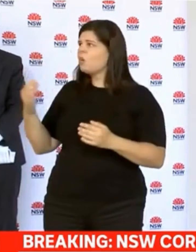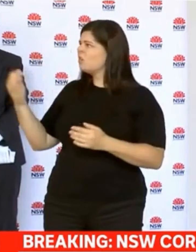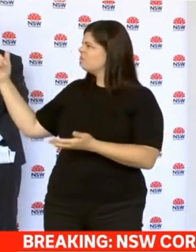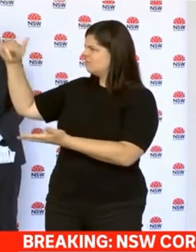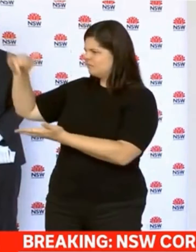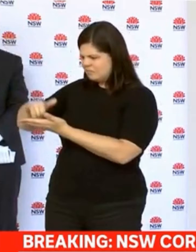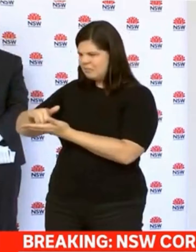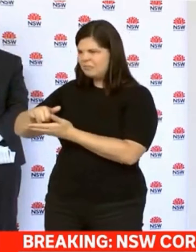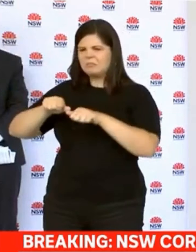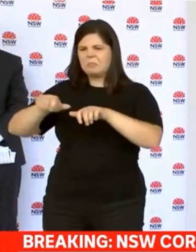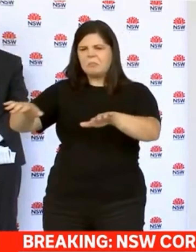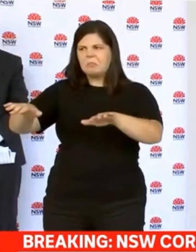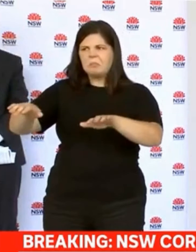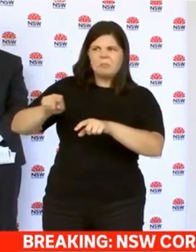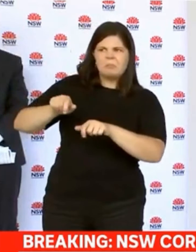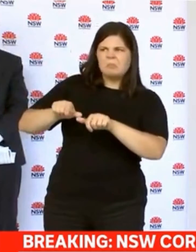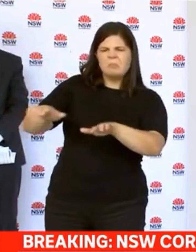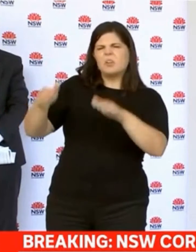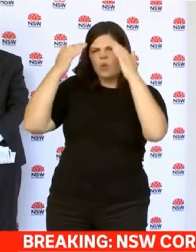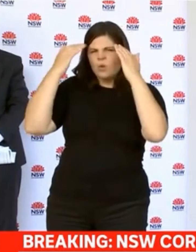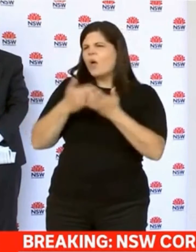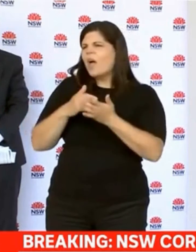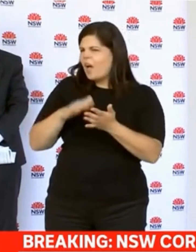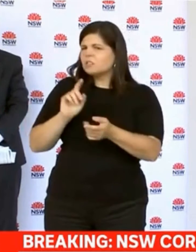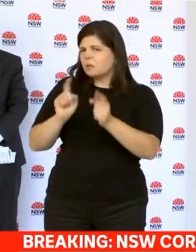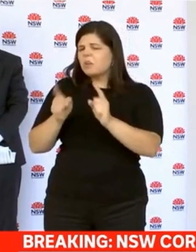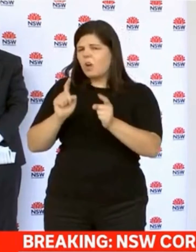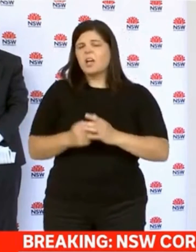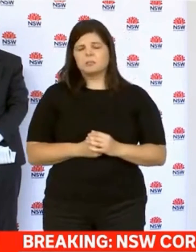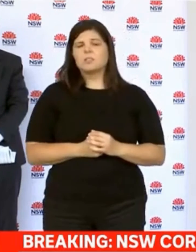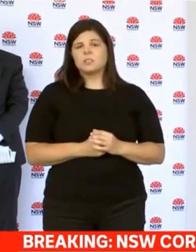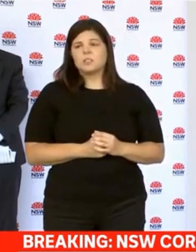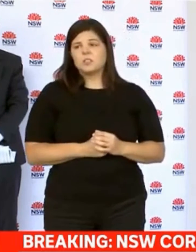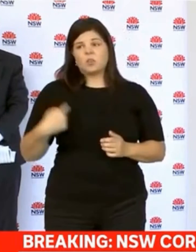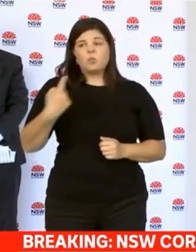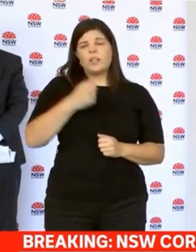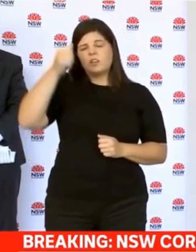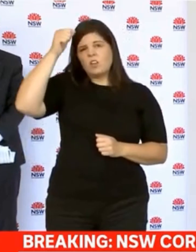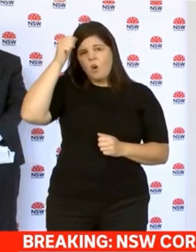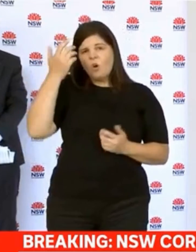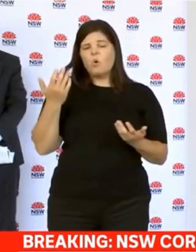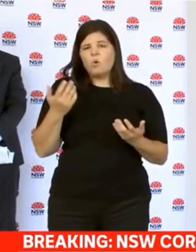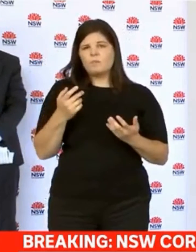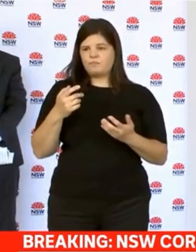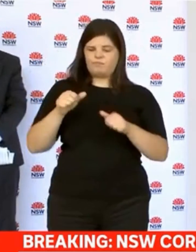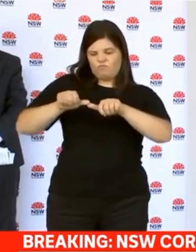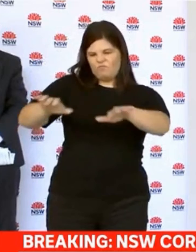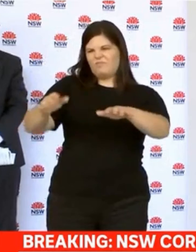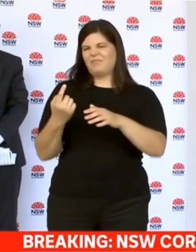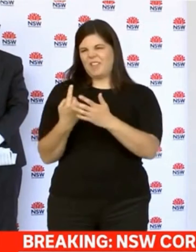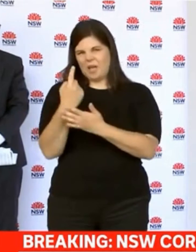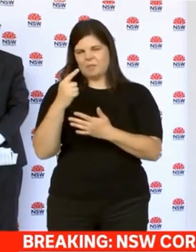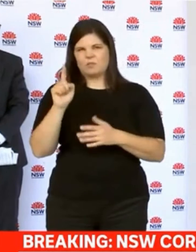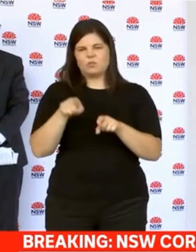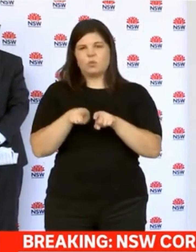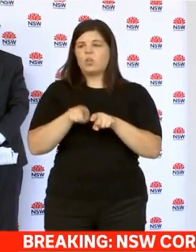disease got from that first case out into the Northern Beaches and then how those super-spreading events occurred, we do know. But what it does tell